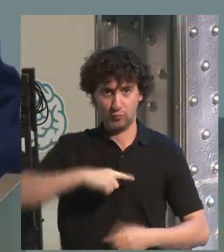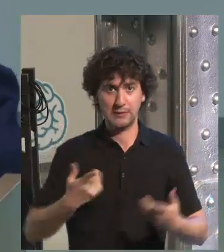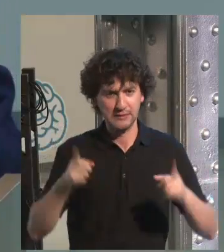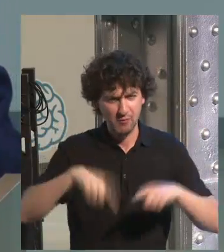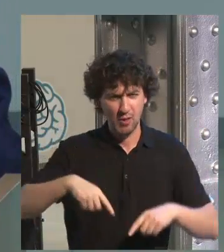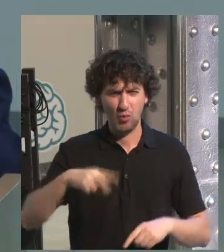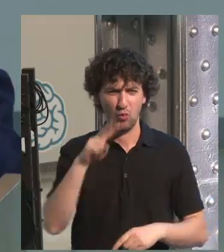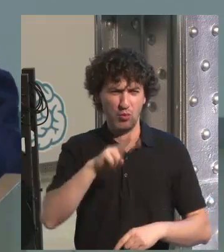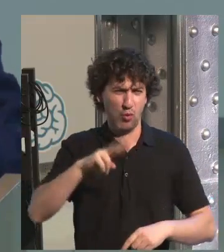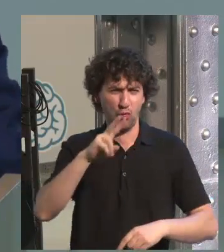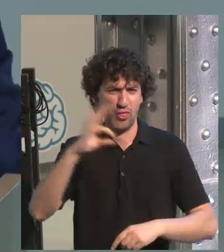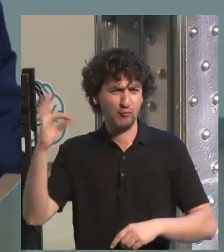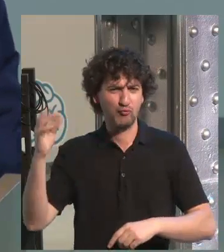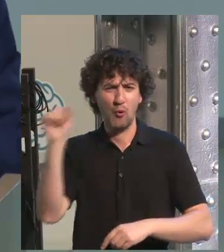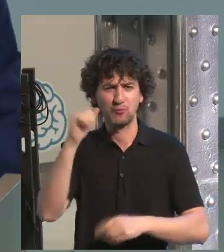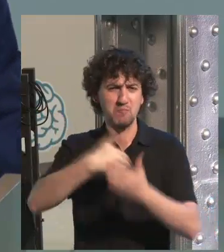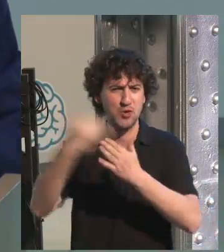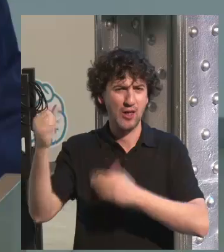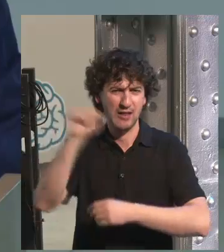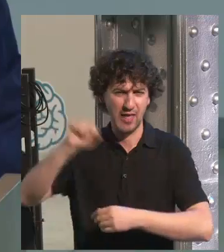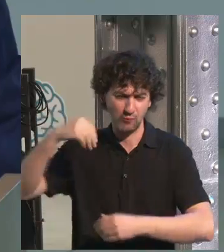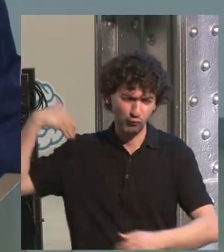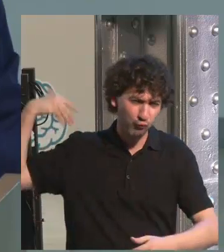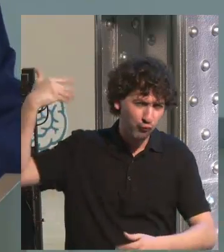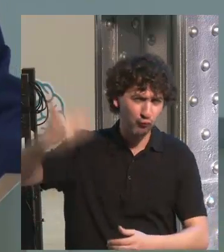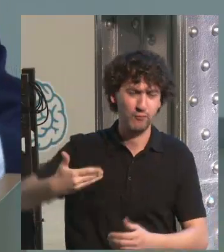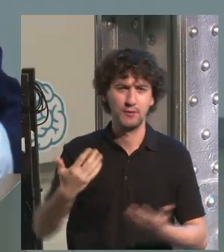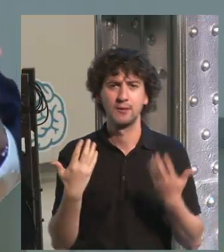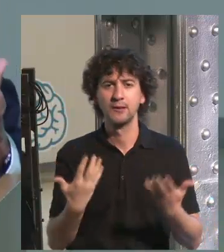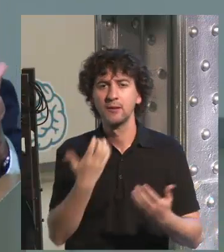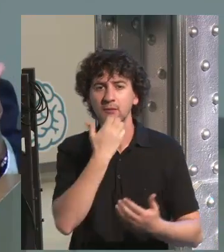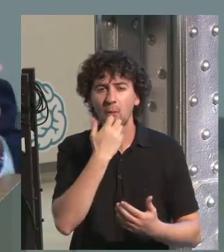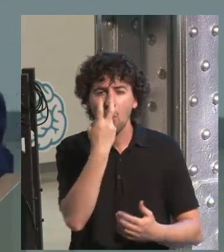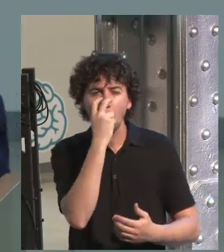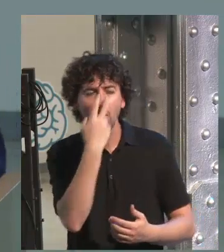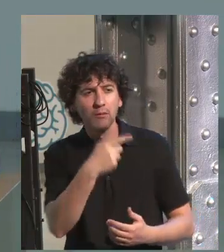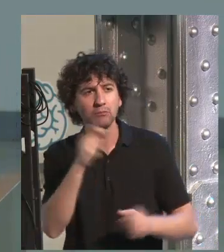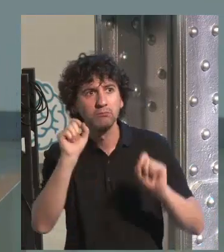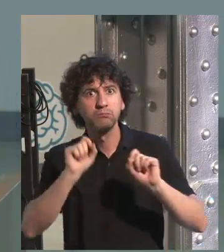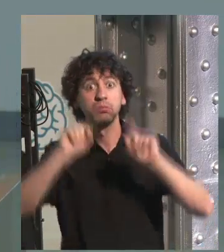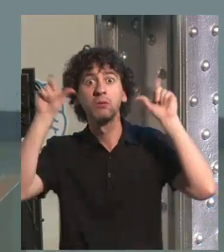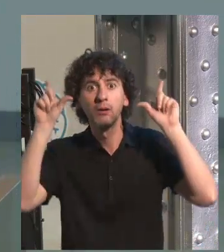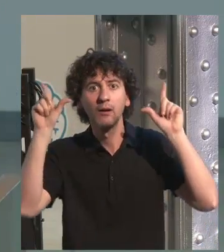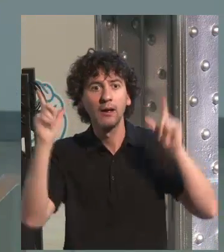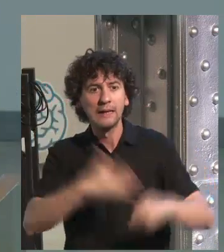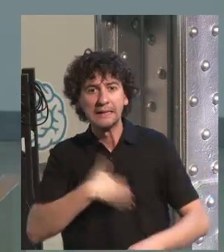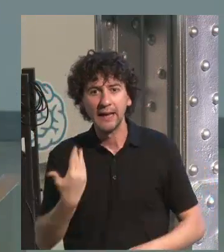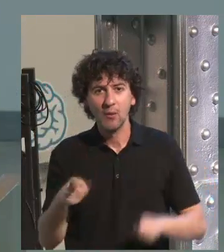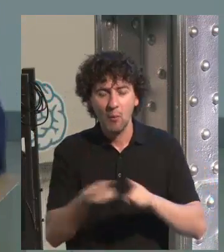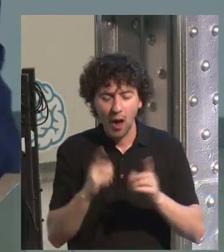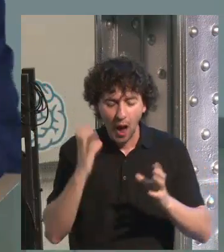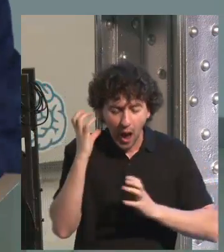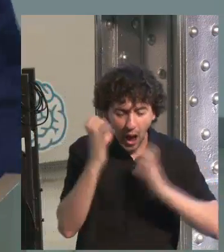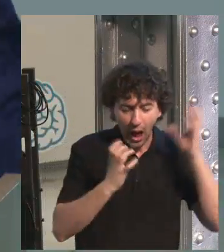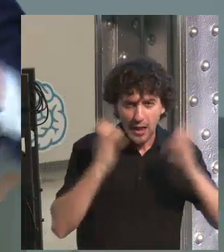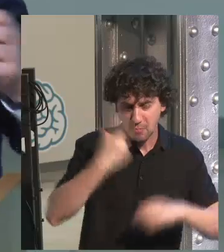mammals since the beginning of our species, since the origin. We are curious